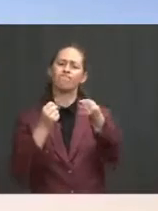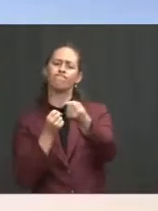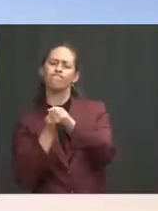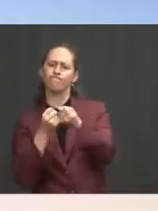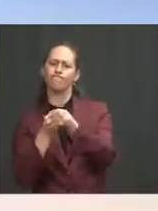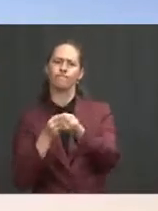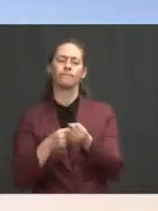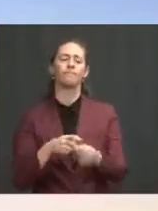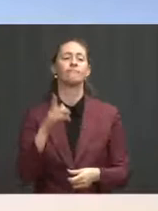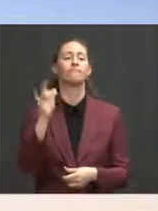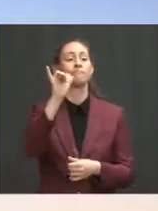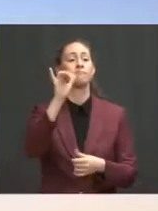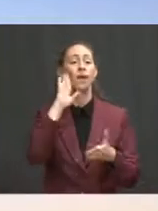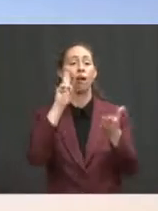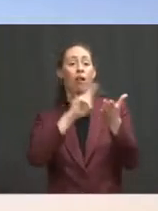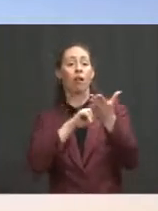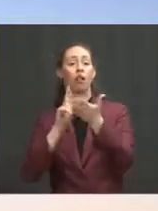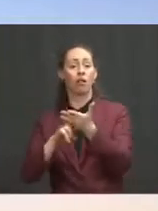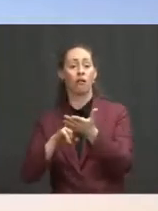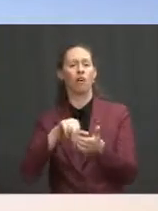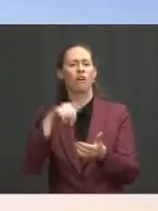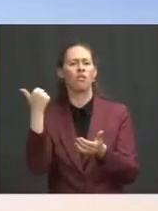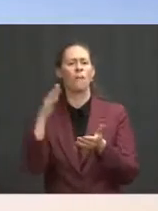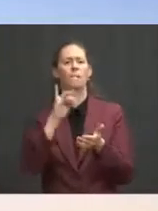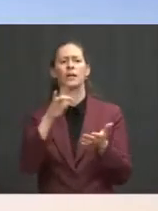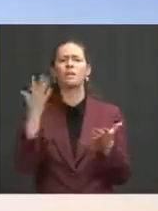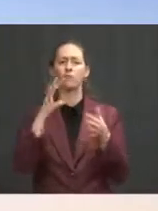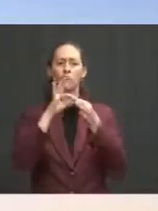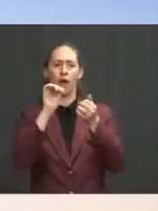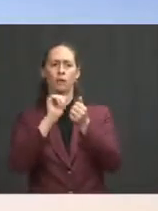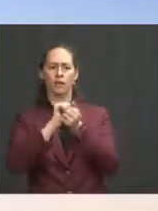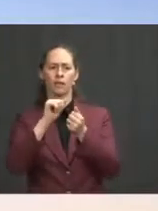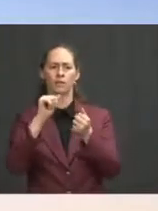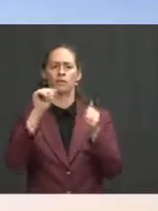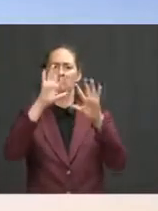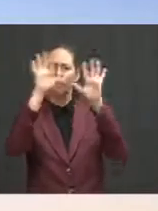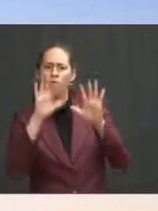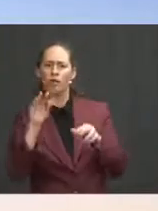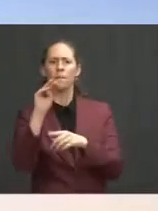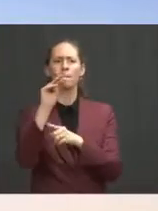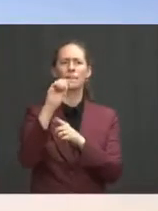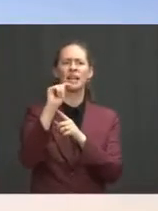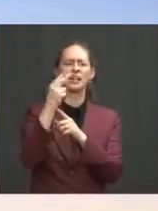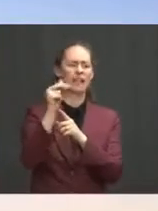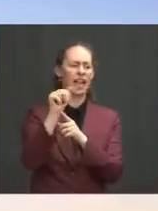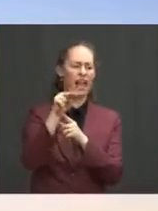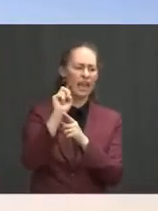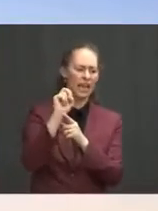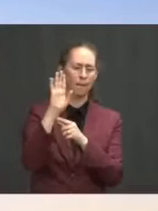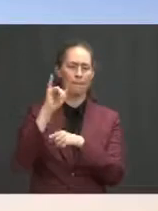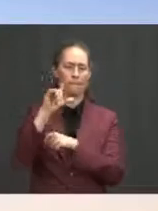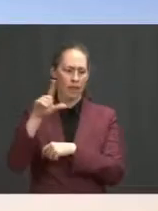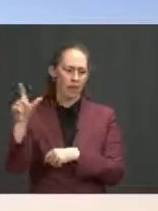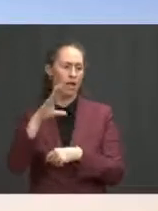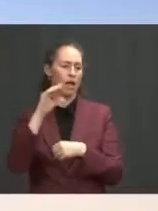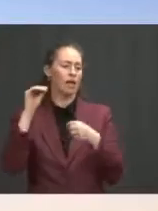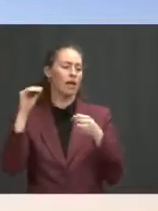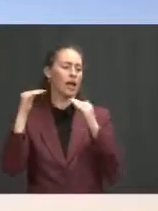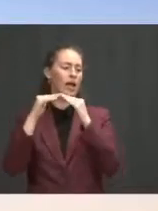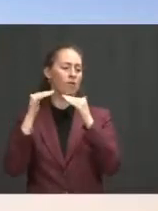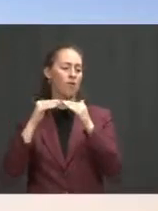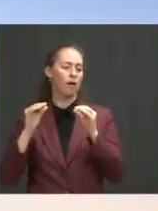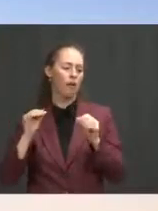additional bills, one to protect our climate from methane, one to protect consumers from predatory lenders, and one to protect workers from employment